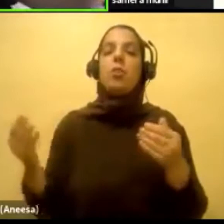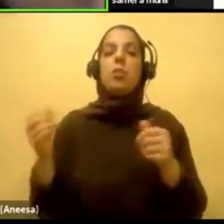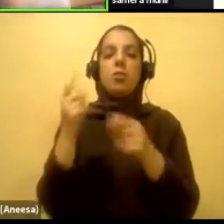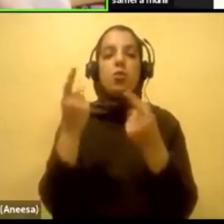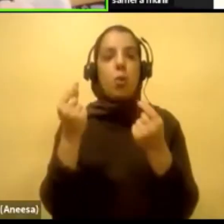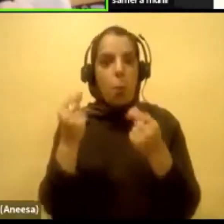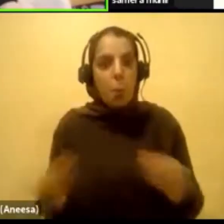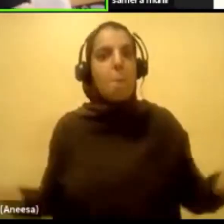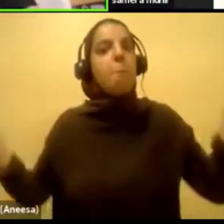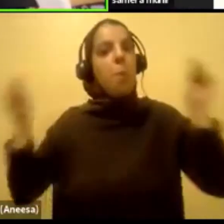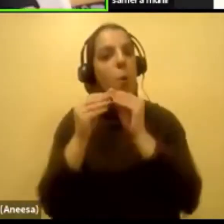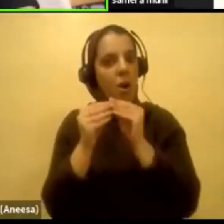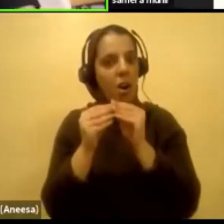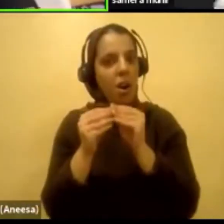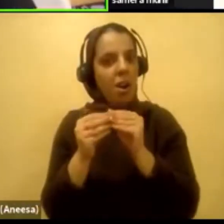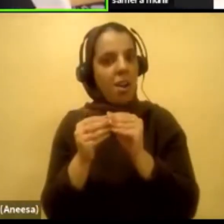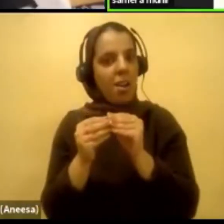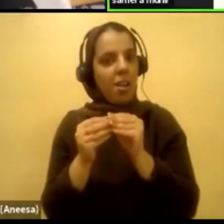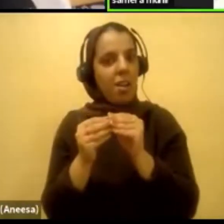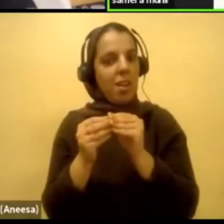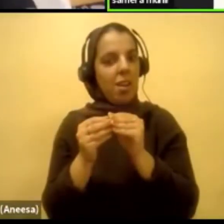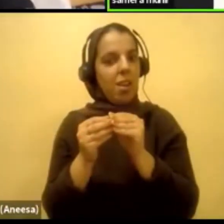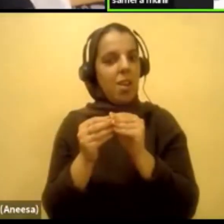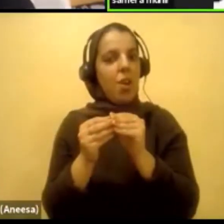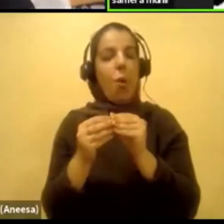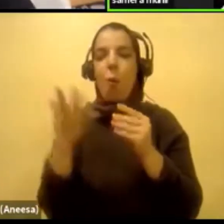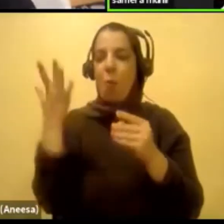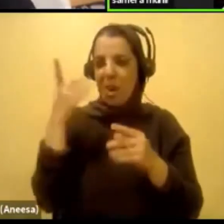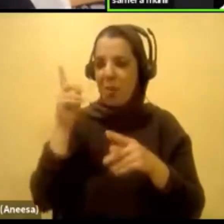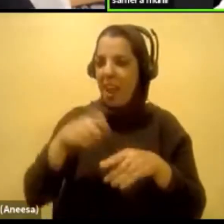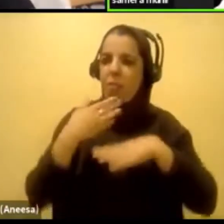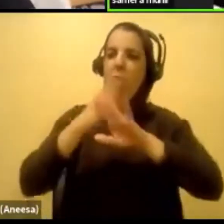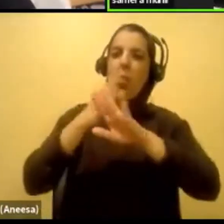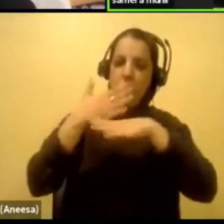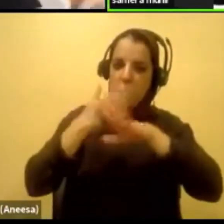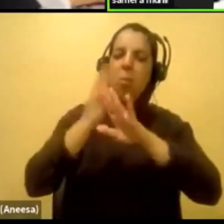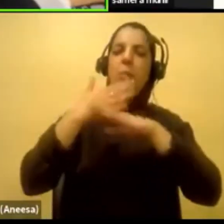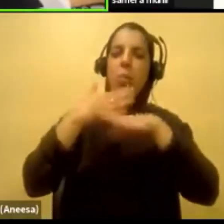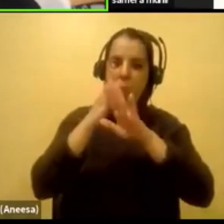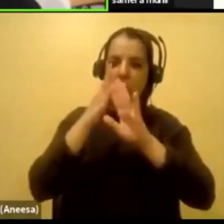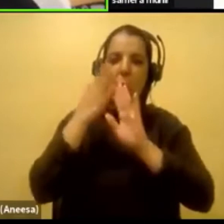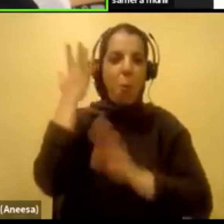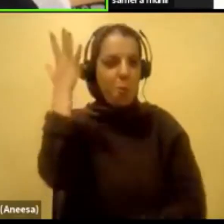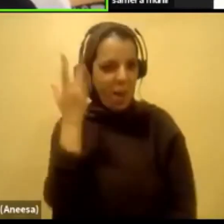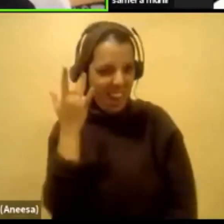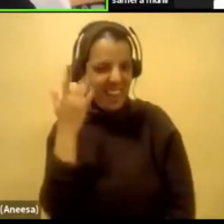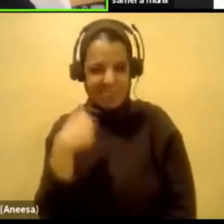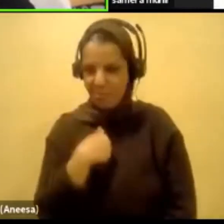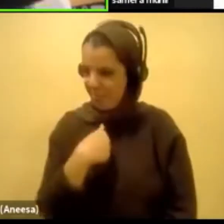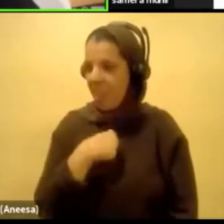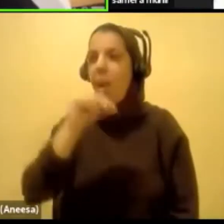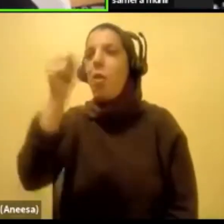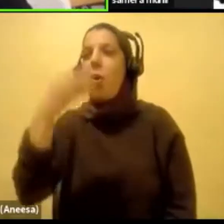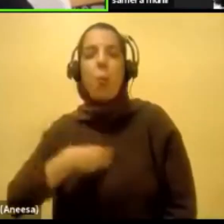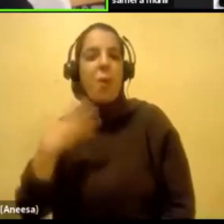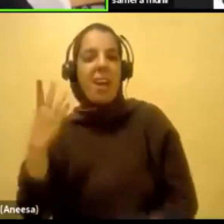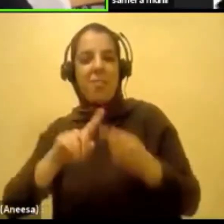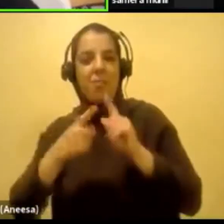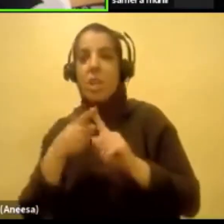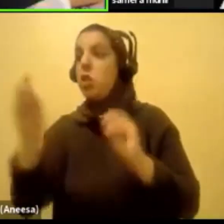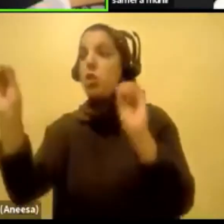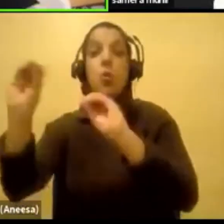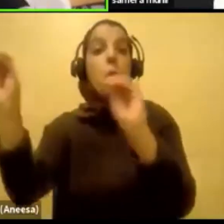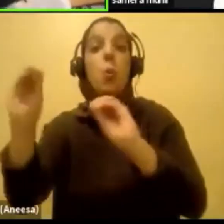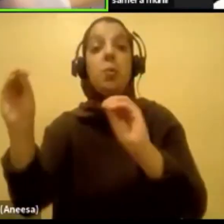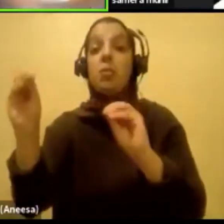run mile. That was not a step. Why do I have to deal with obstacles? Yeah. Why do I have to deal with all that when all my white friends with disabilities